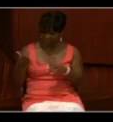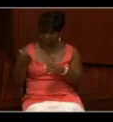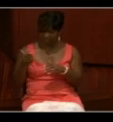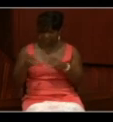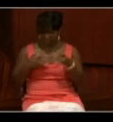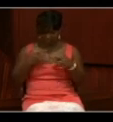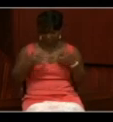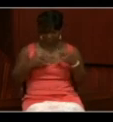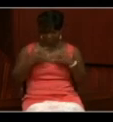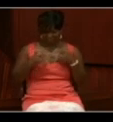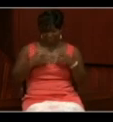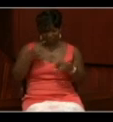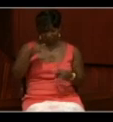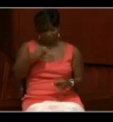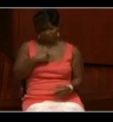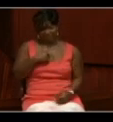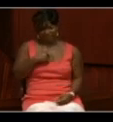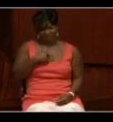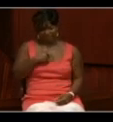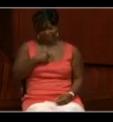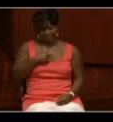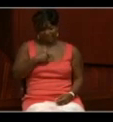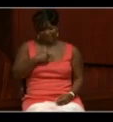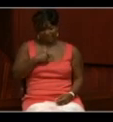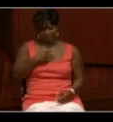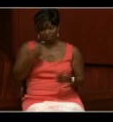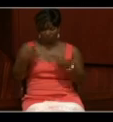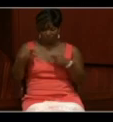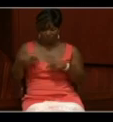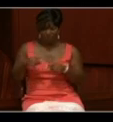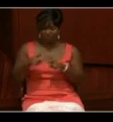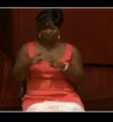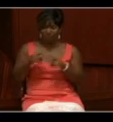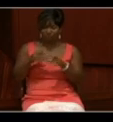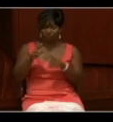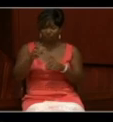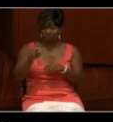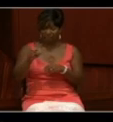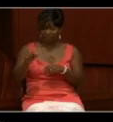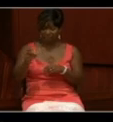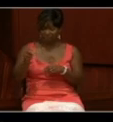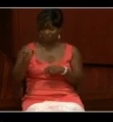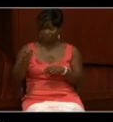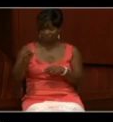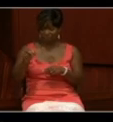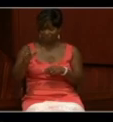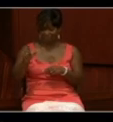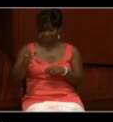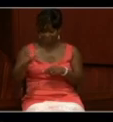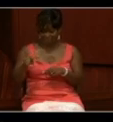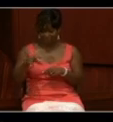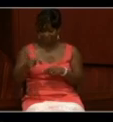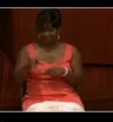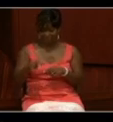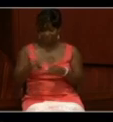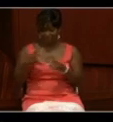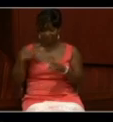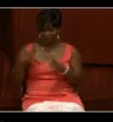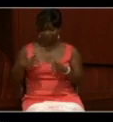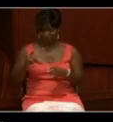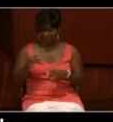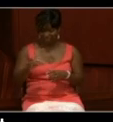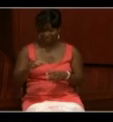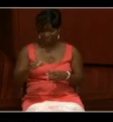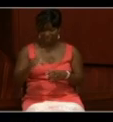most exciting, I think, to me, was that while he was aboard the USS Manly, he had turns being the officer of the deck and entering the information